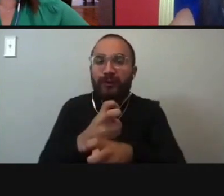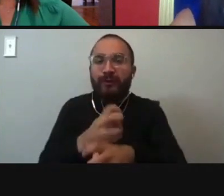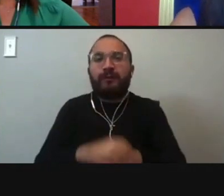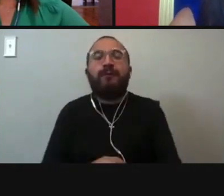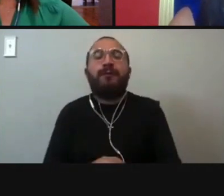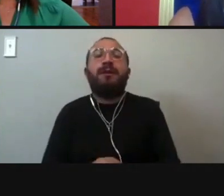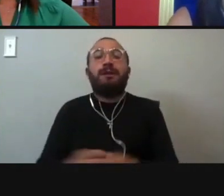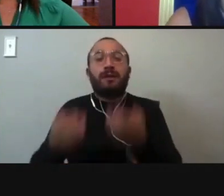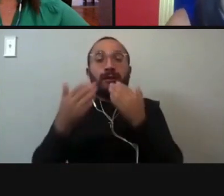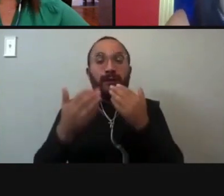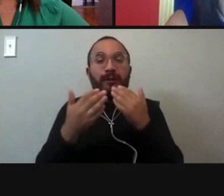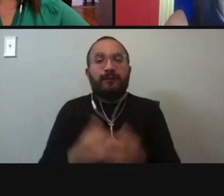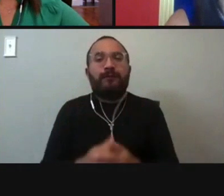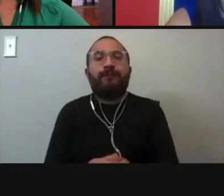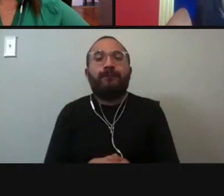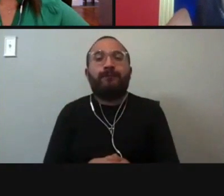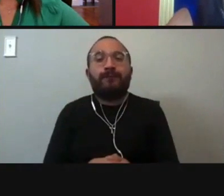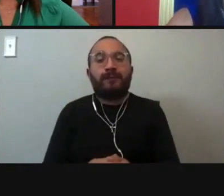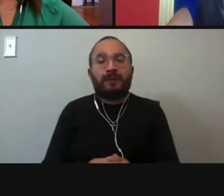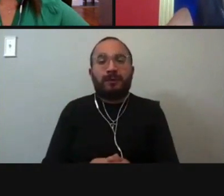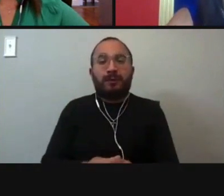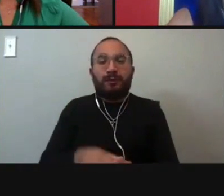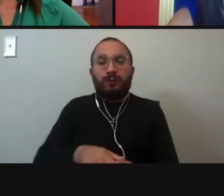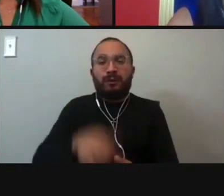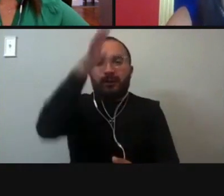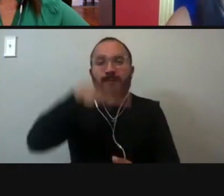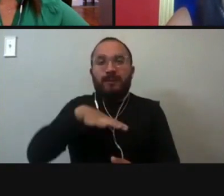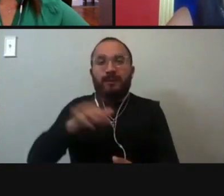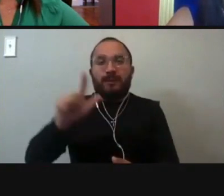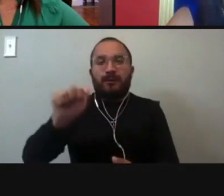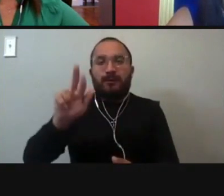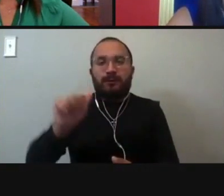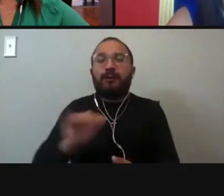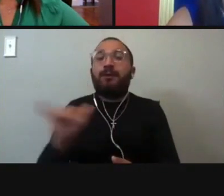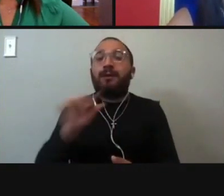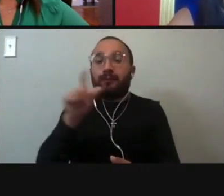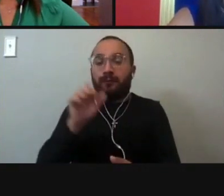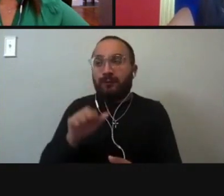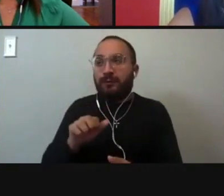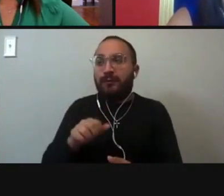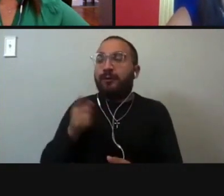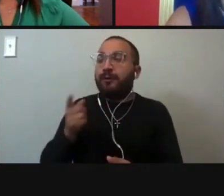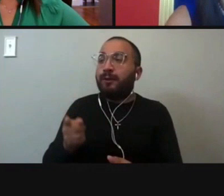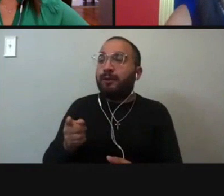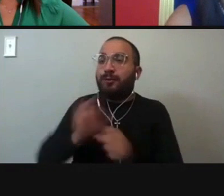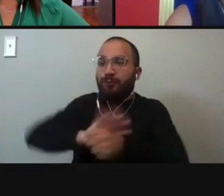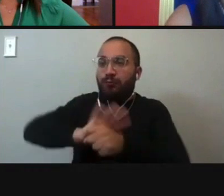Thank you, Ms. Hortick. Now, Mr. Lada, same question for you. Amidst the COVID-19 pandemic,